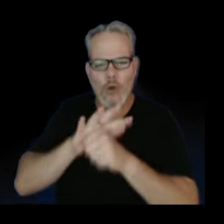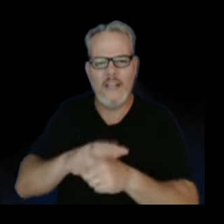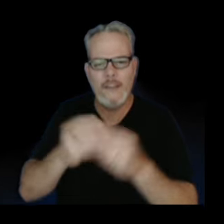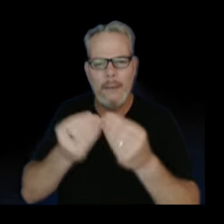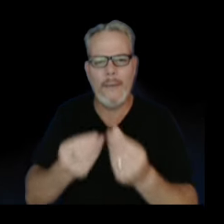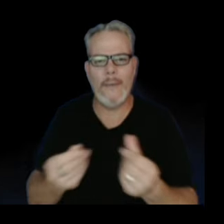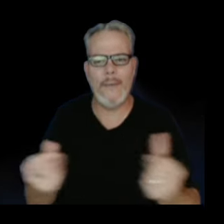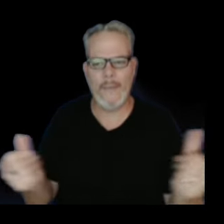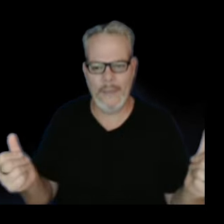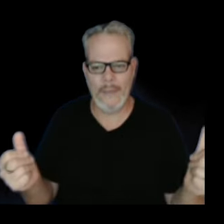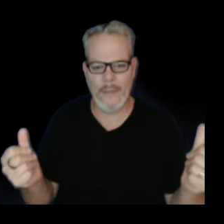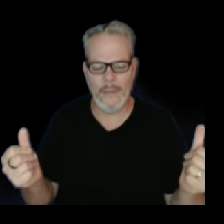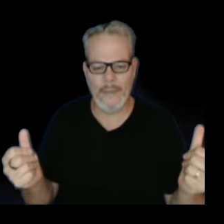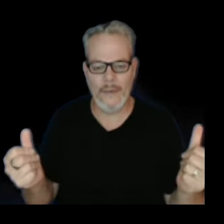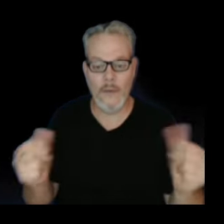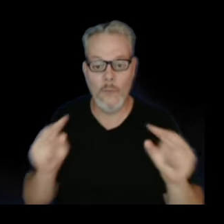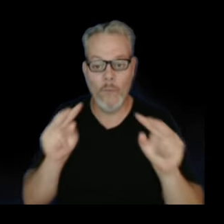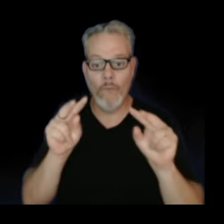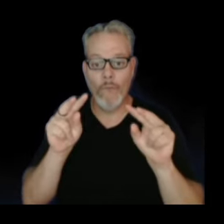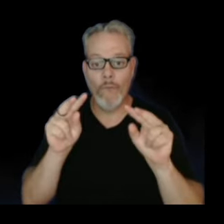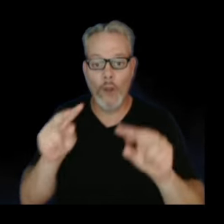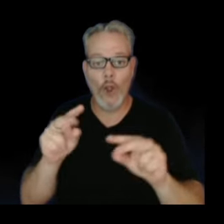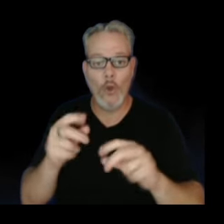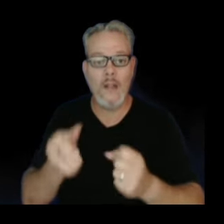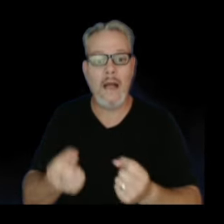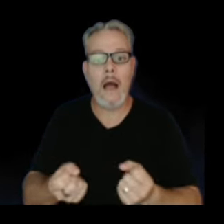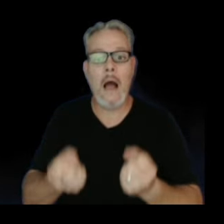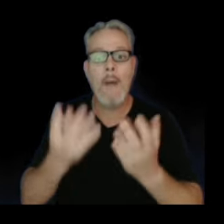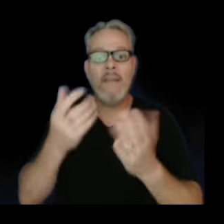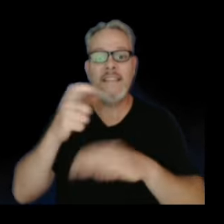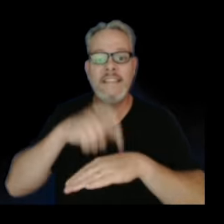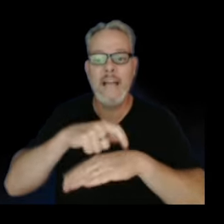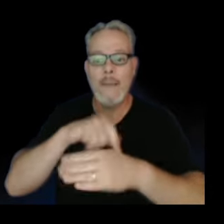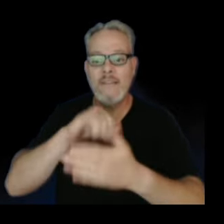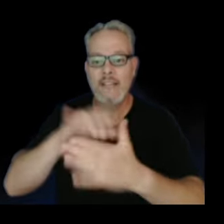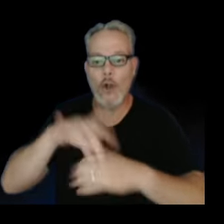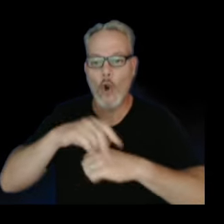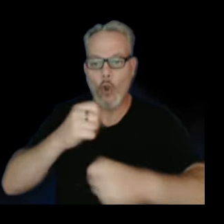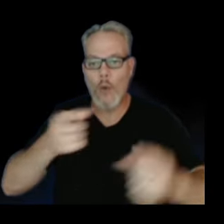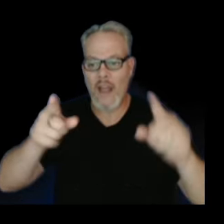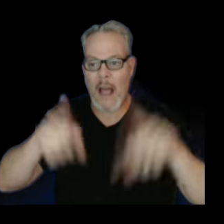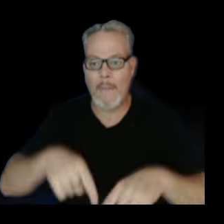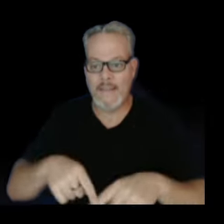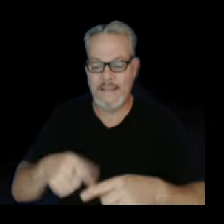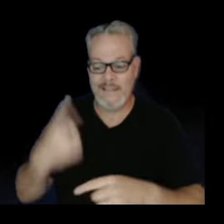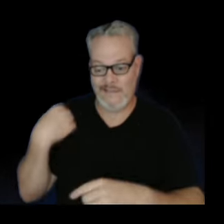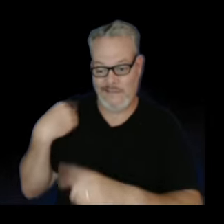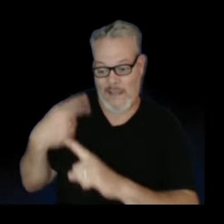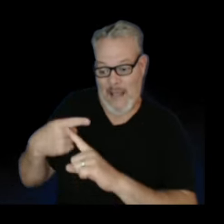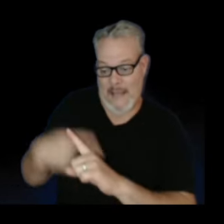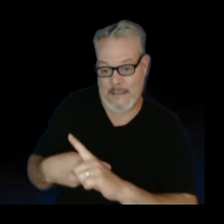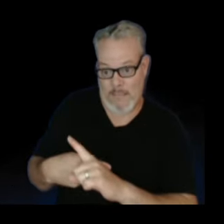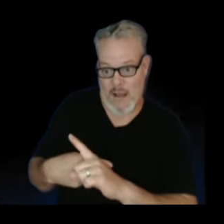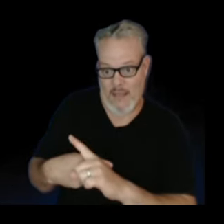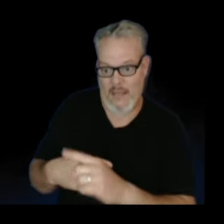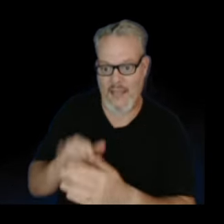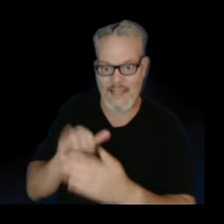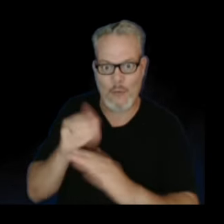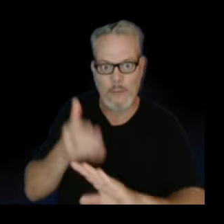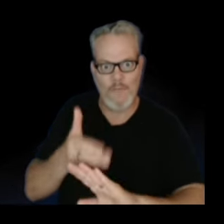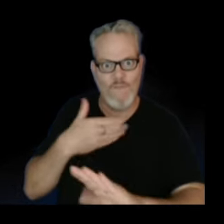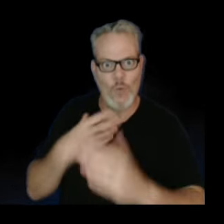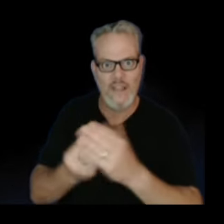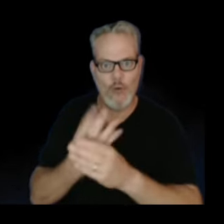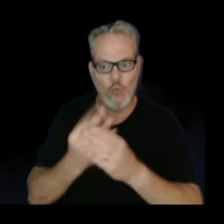If we look at the earthquake rates for the last month, this was the prequel to our eruption. We had earthquakes